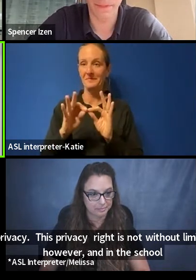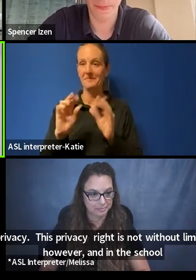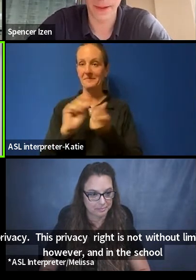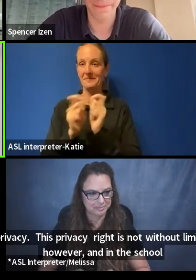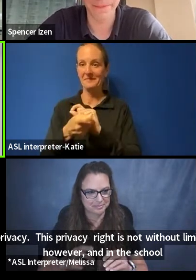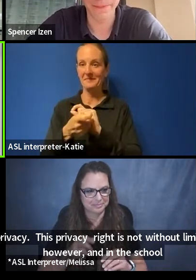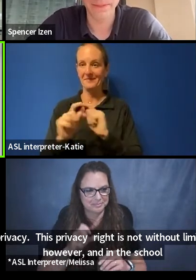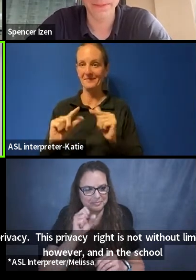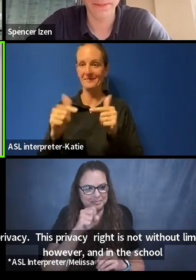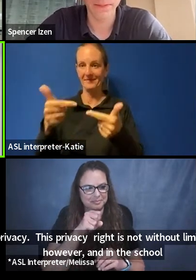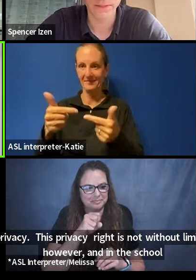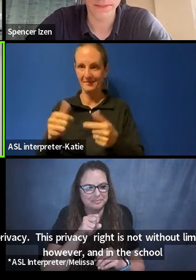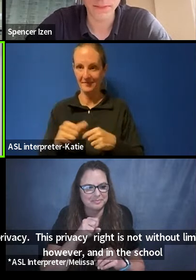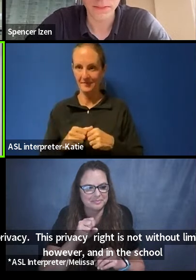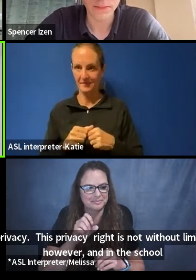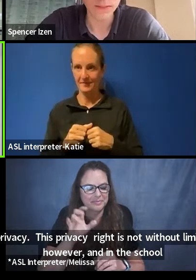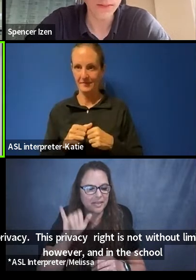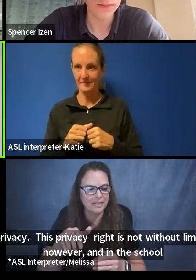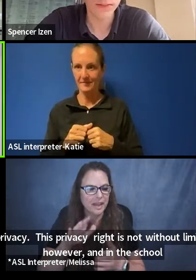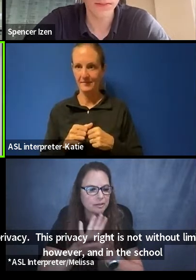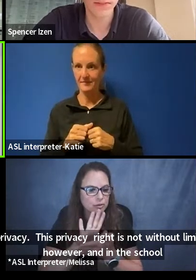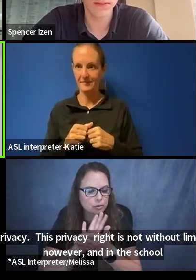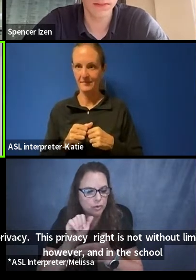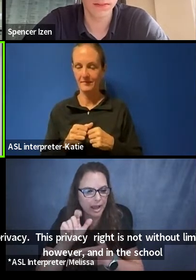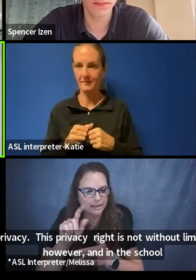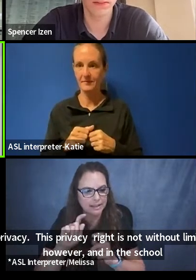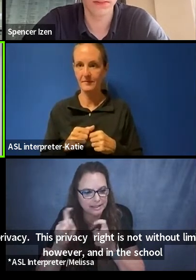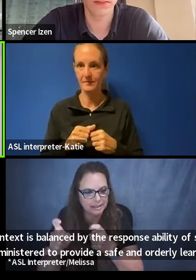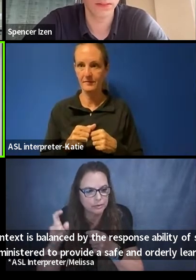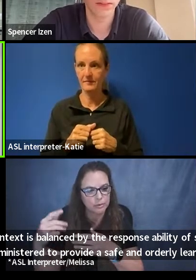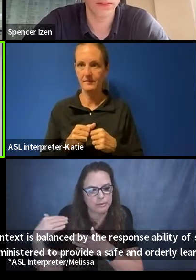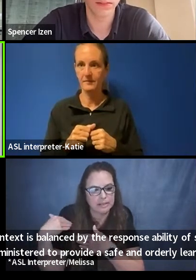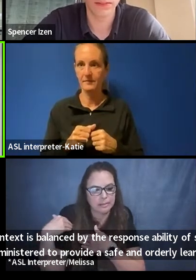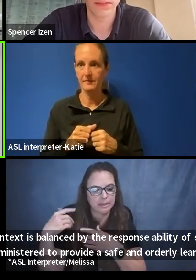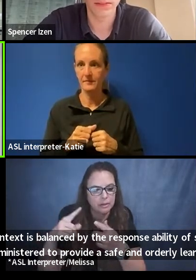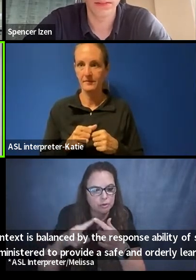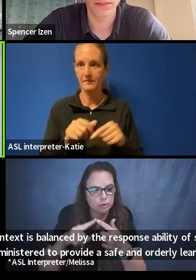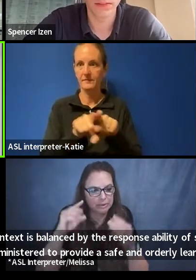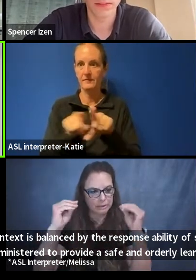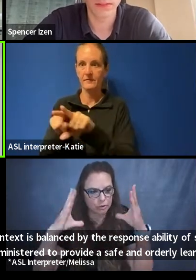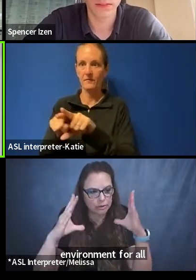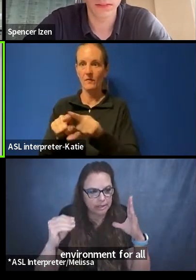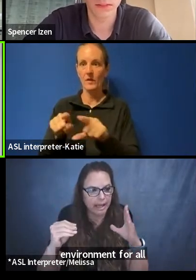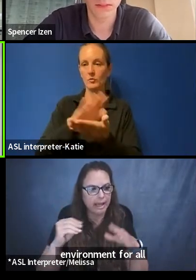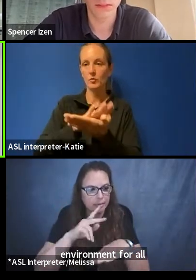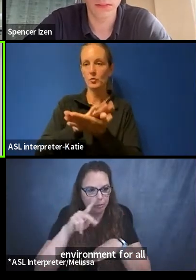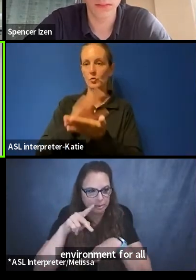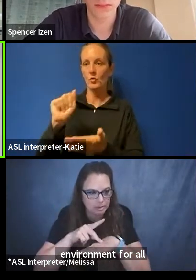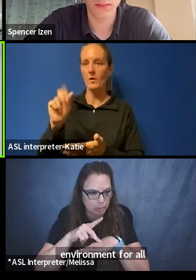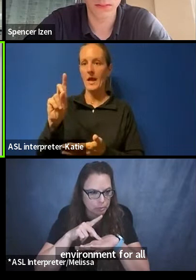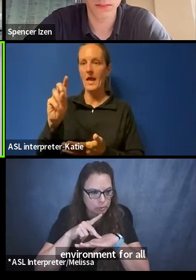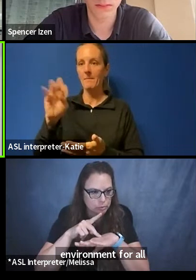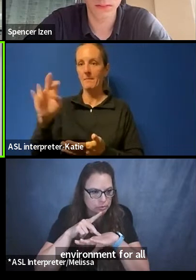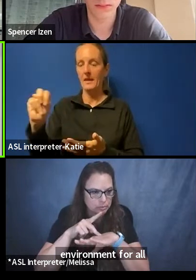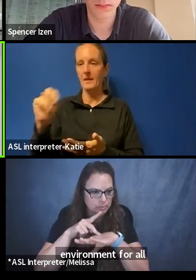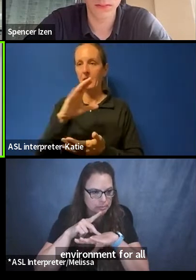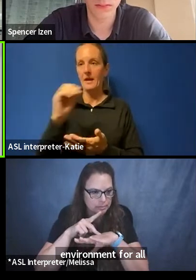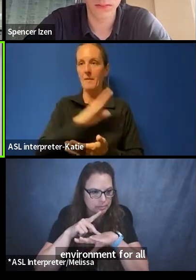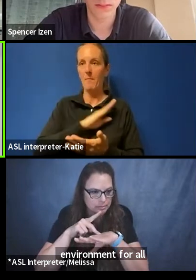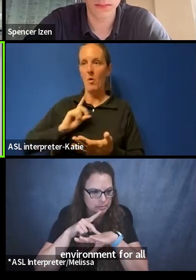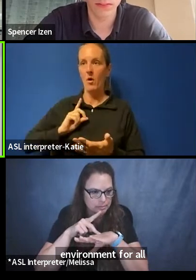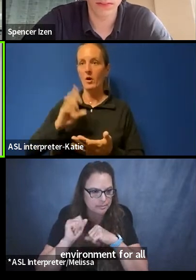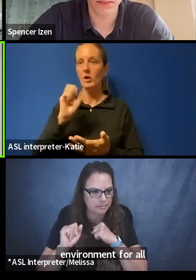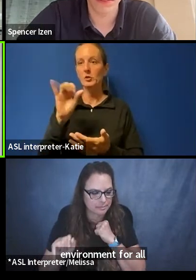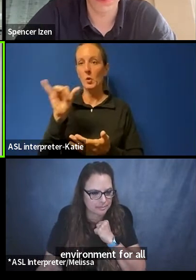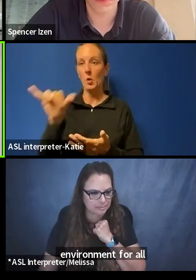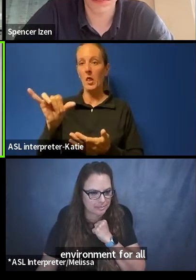law that gives the legal powers and responsibilities to teachers and principal, as well as the school administrators and school boards. It is that law that also